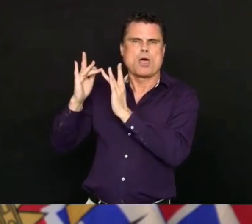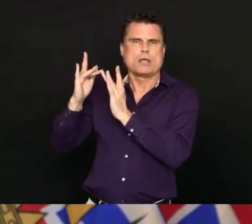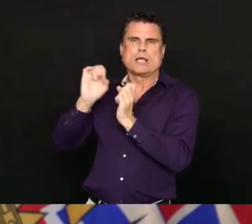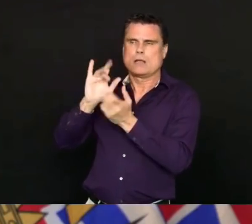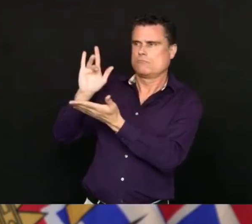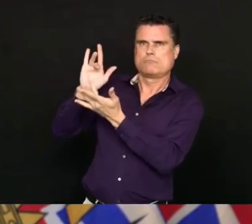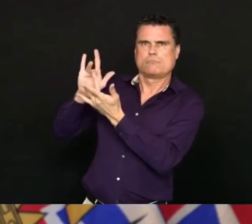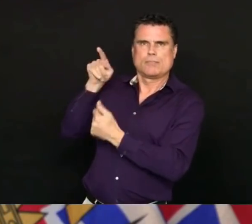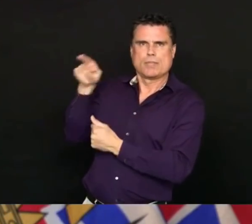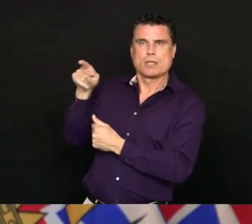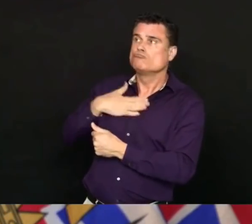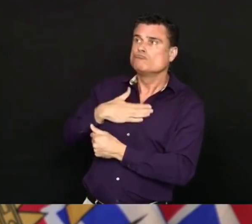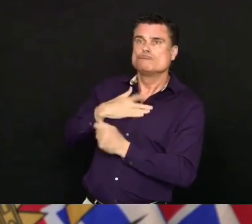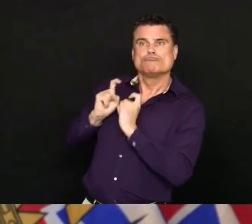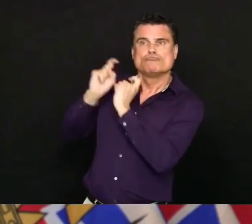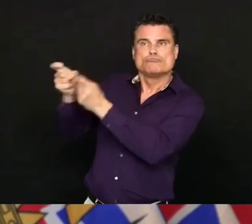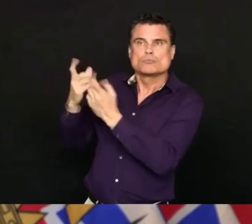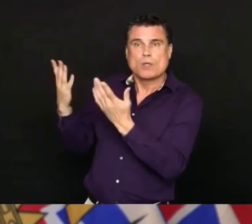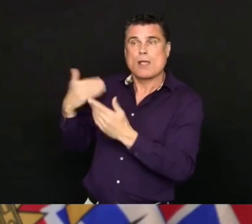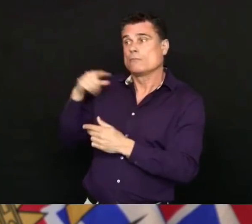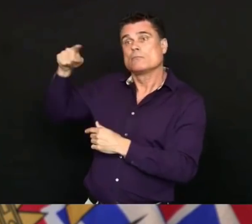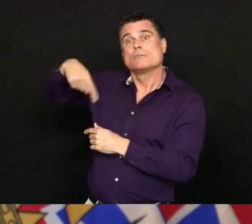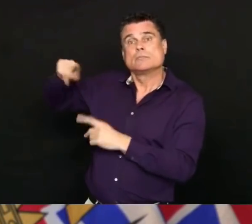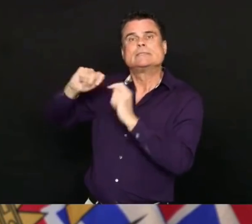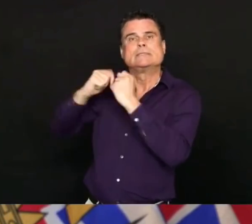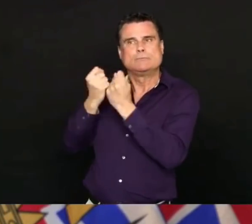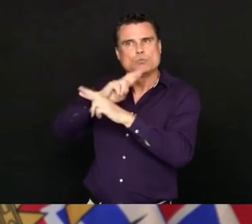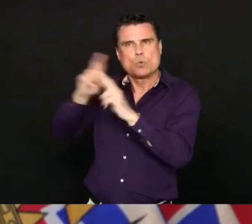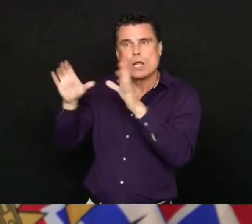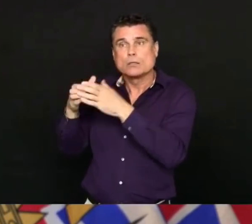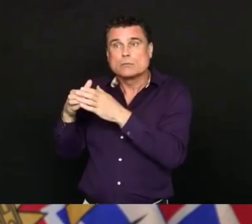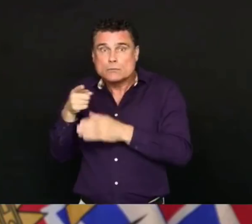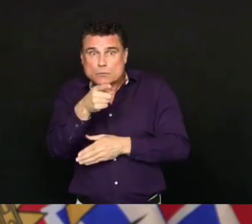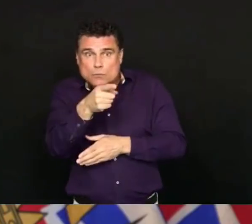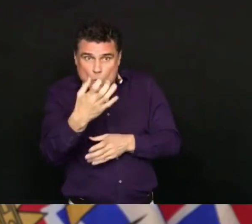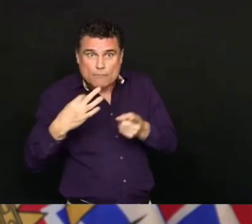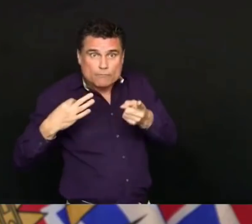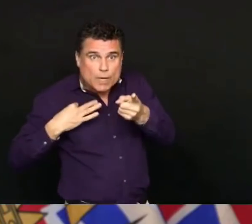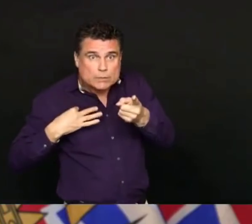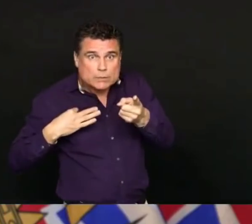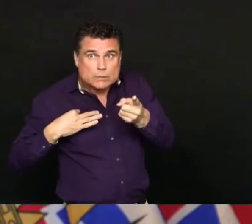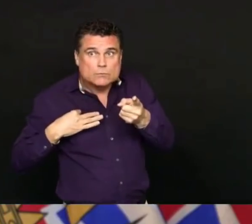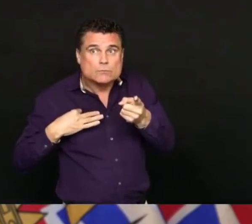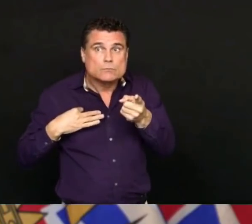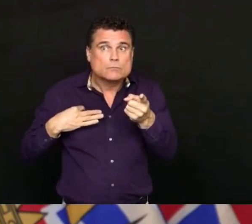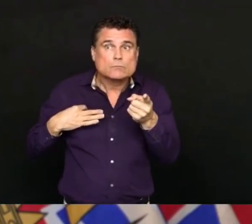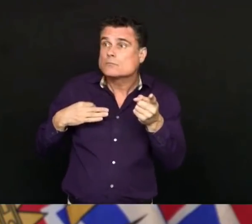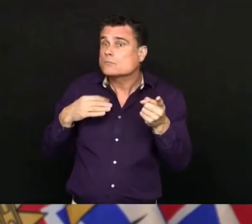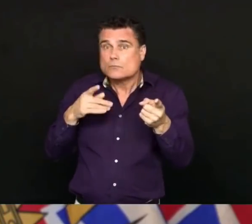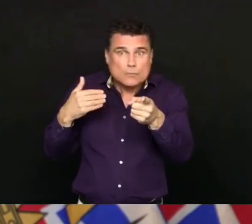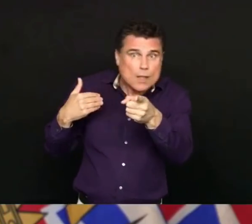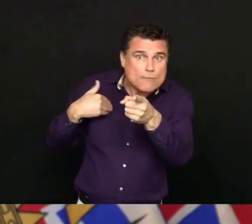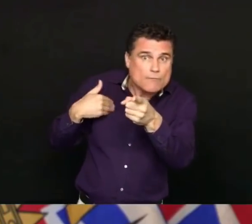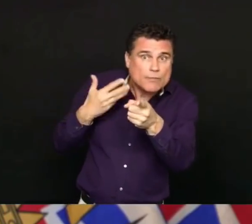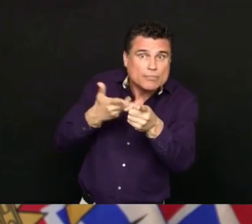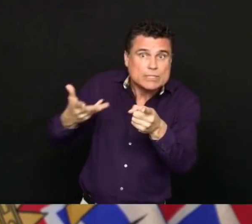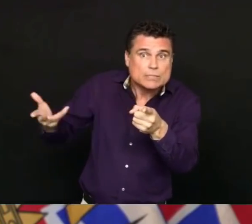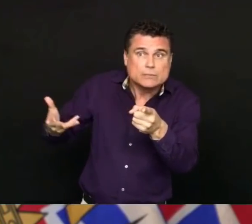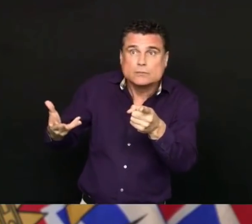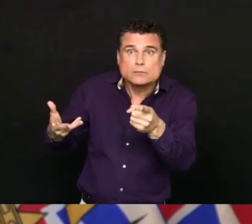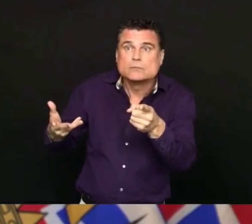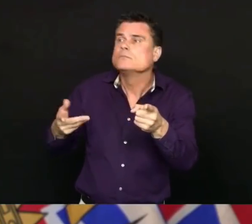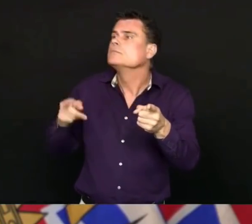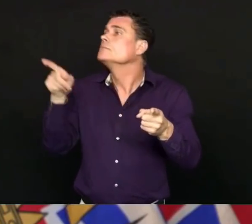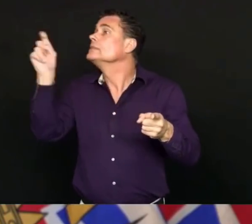make sure that anything that is donated meets the specifications that we need, particularly the medical